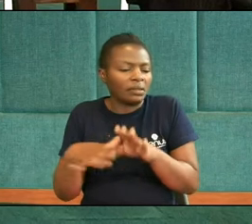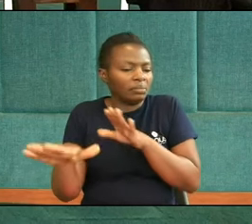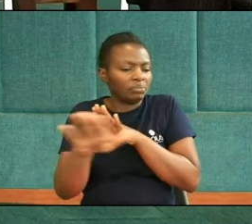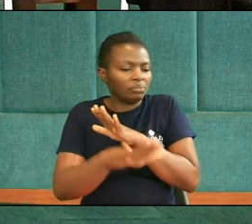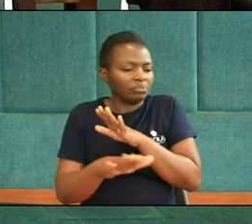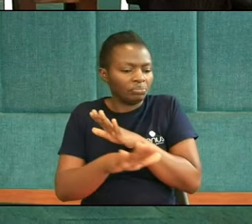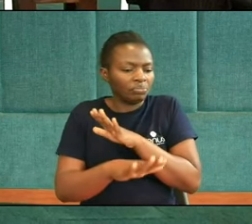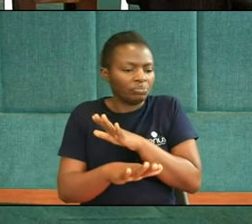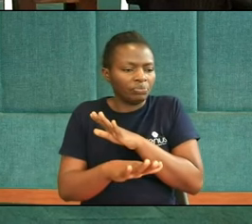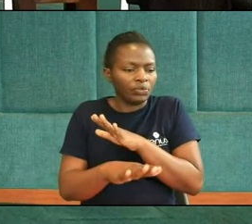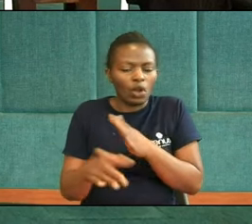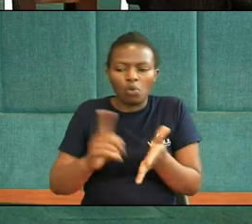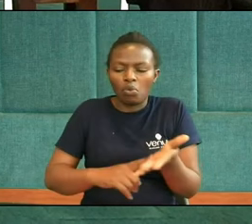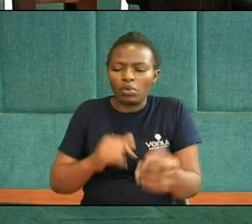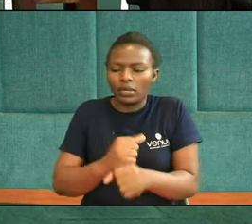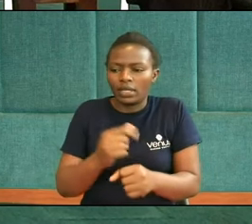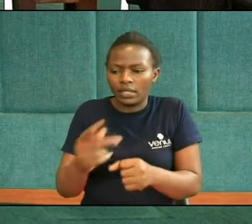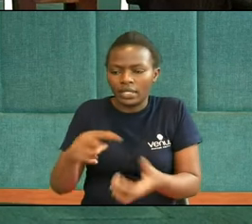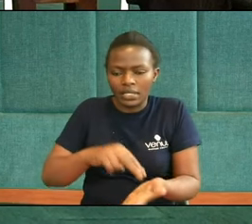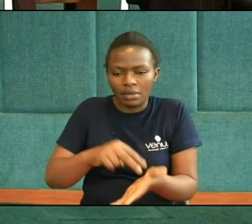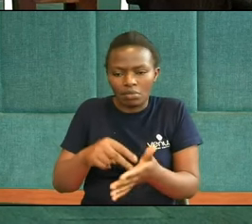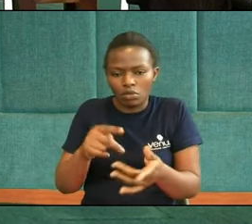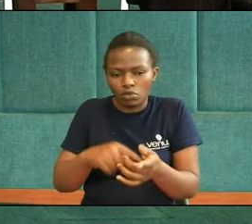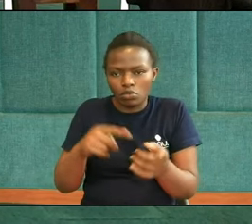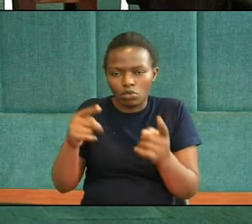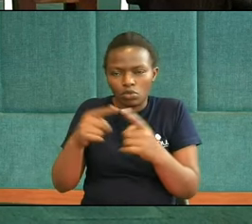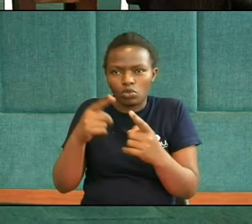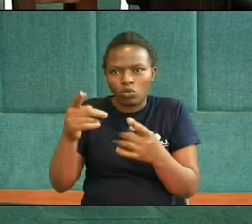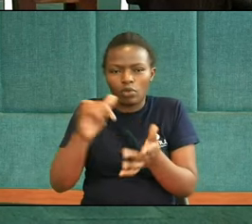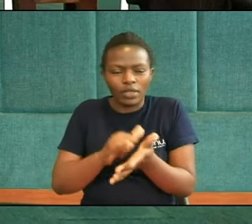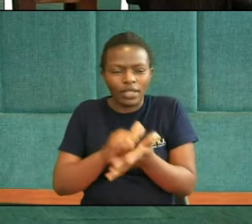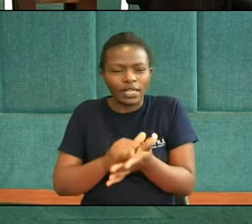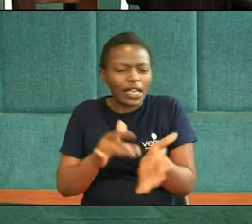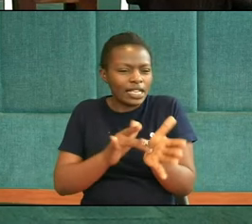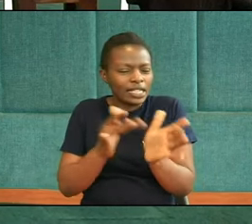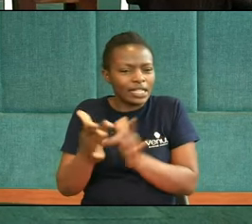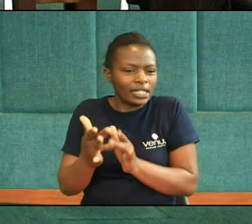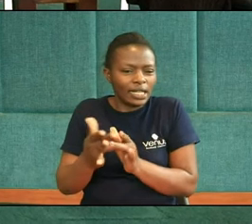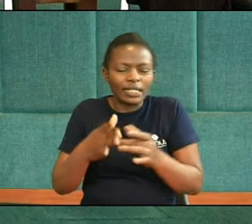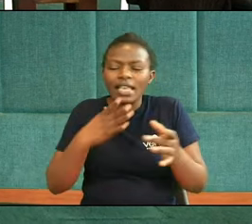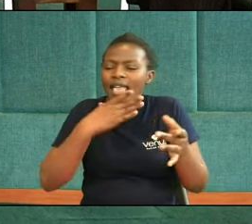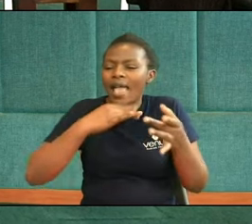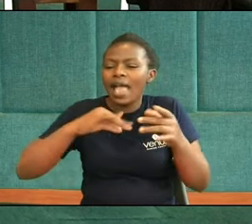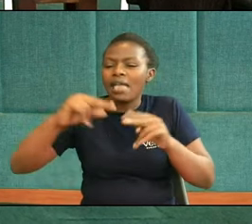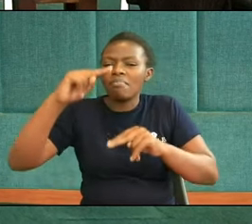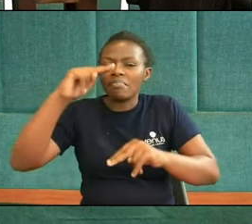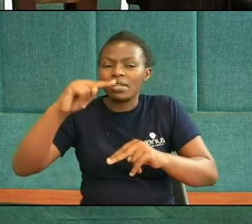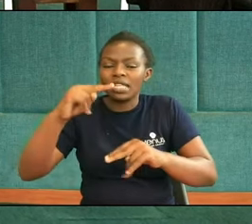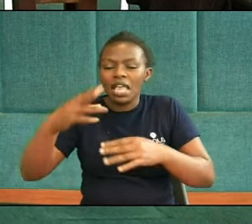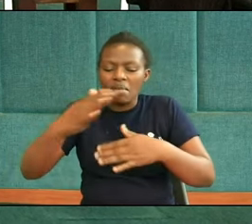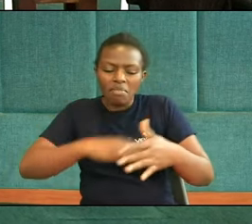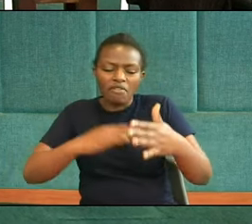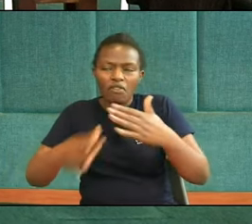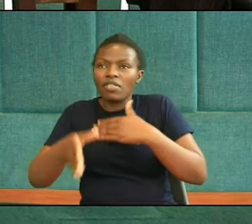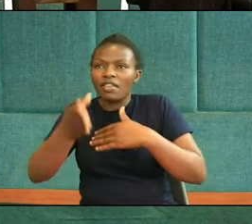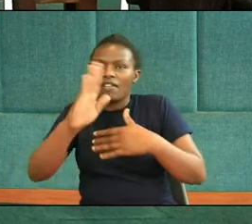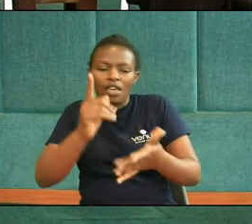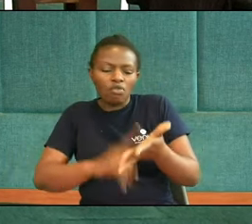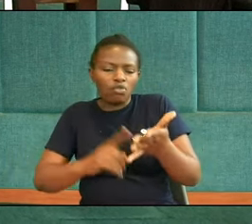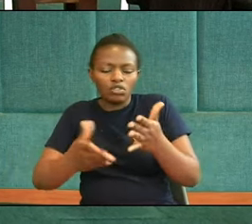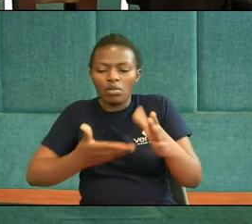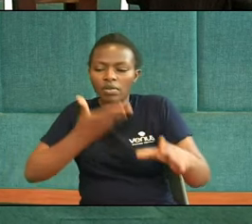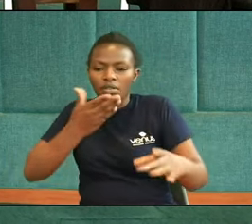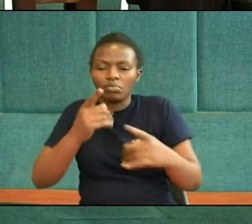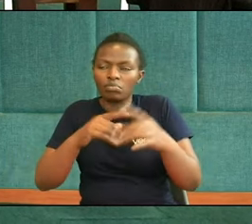have You know, what does it mean to you That Jesus is the advocate, mediator, and intercessor Before the Father And what is your response to him